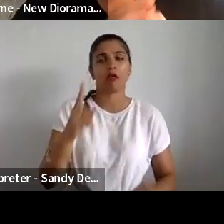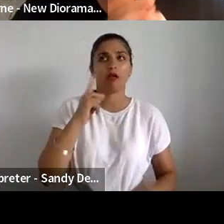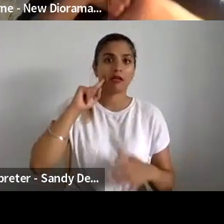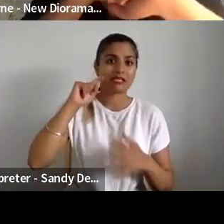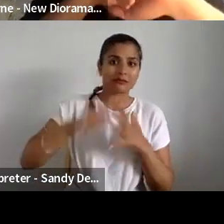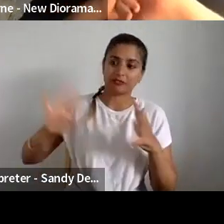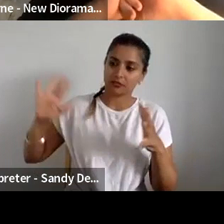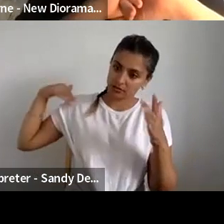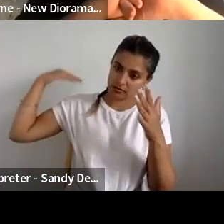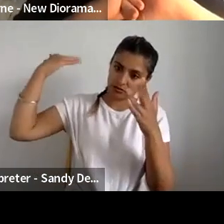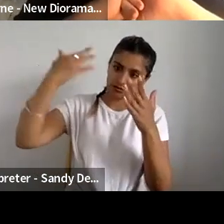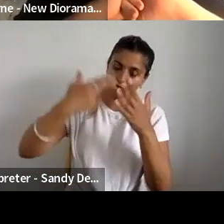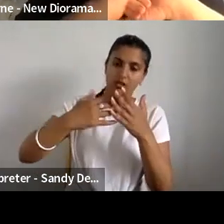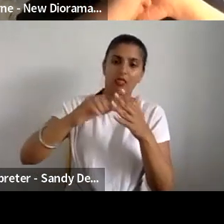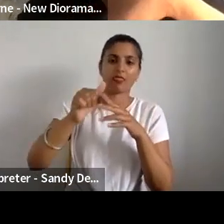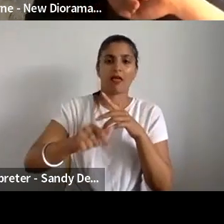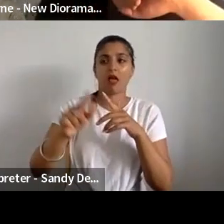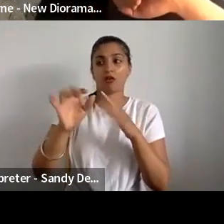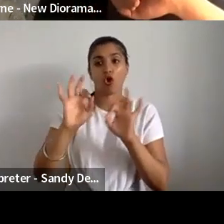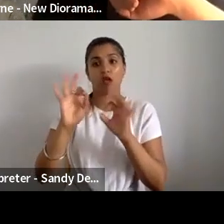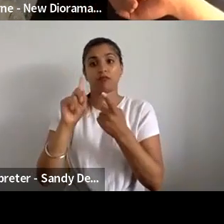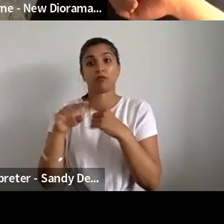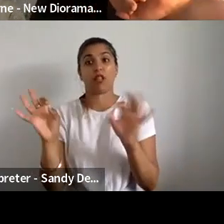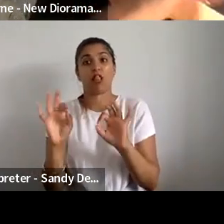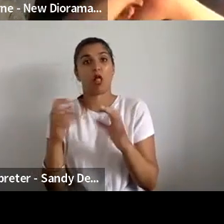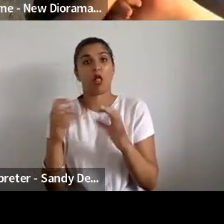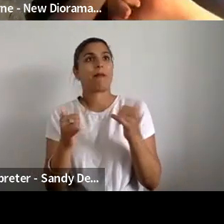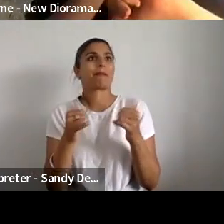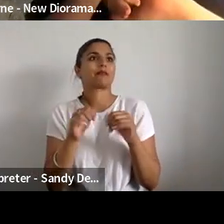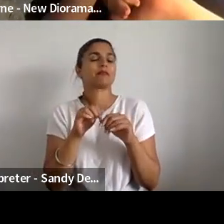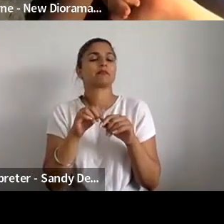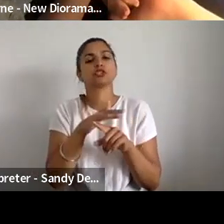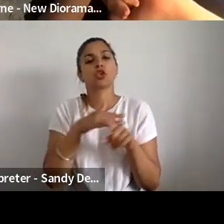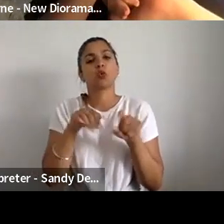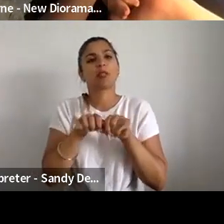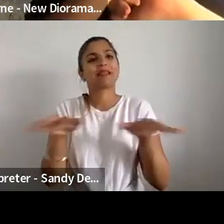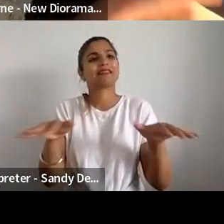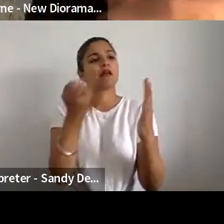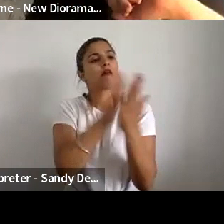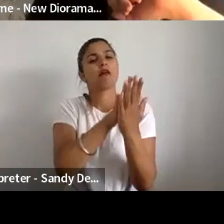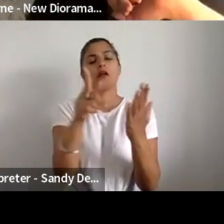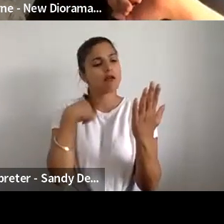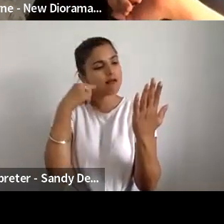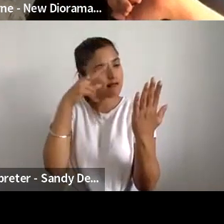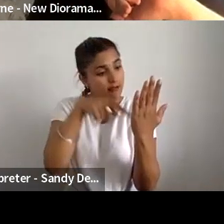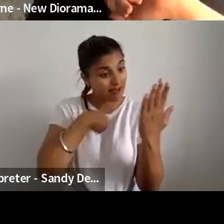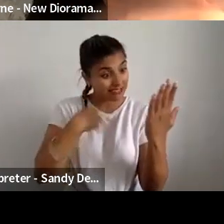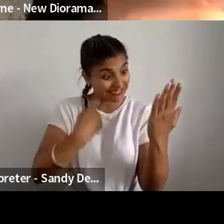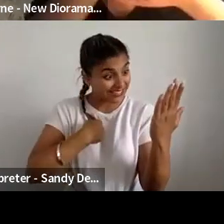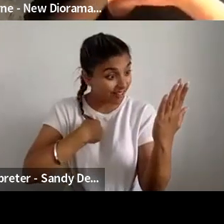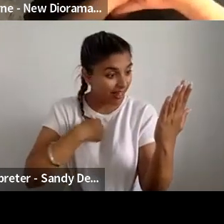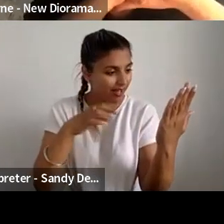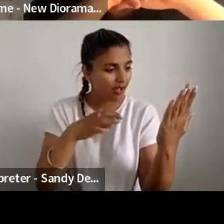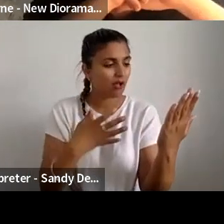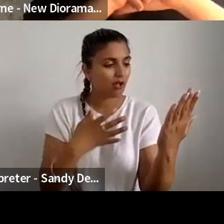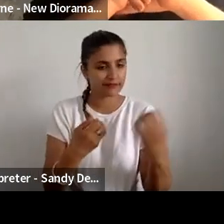out until it goes out on social media or whatever it is. Like, these kind of bad practices, not being offered feedback or